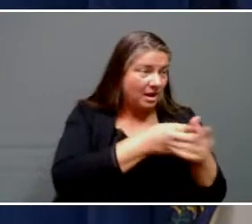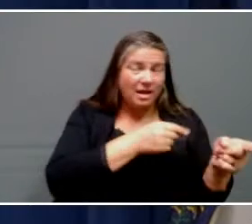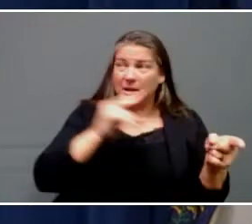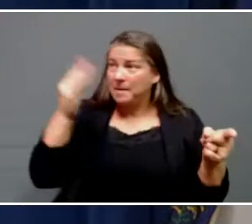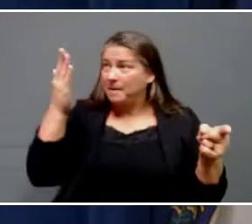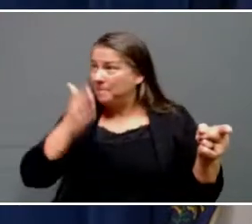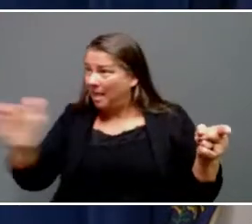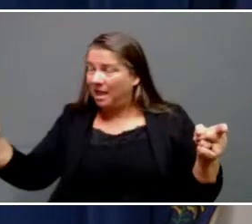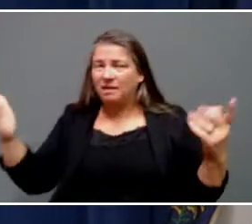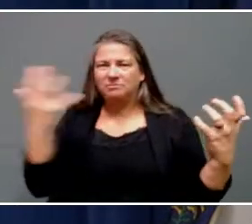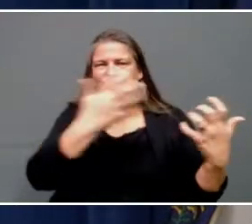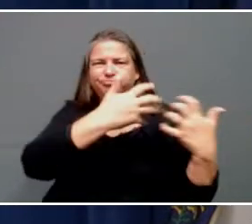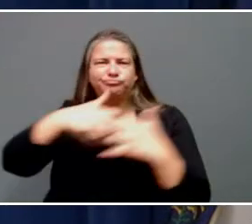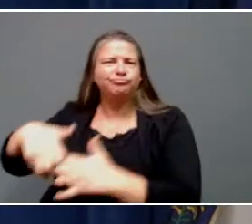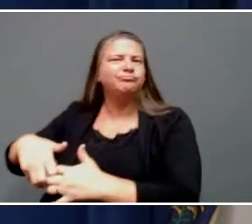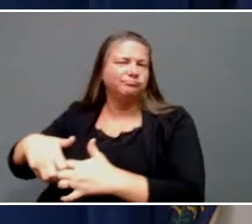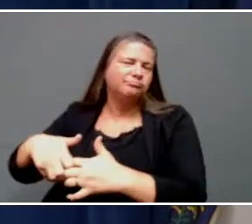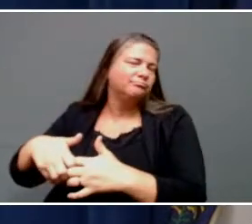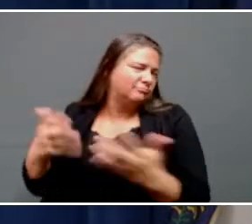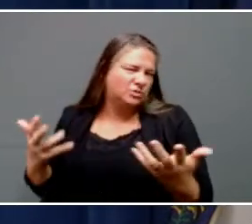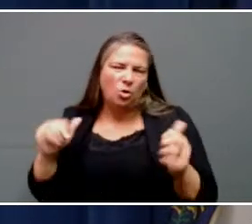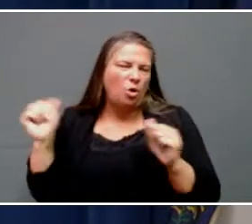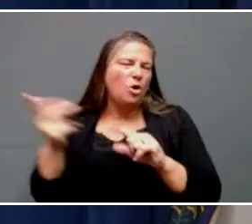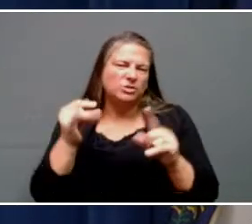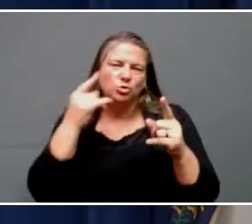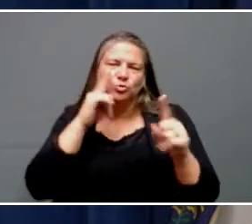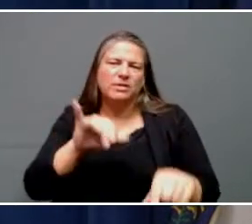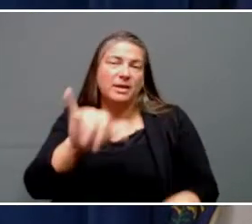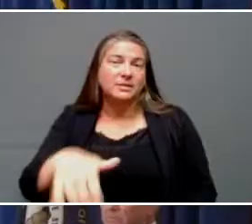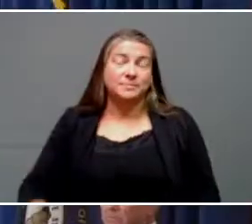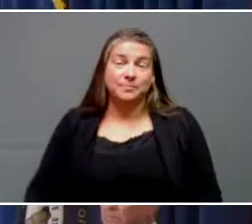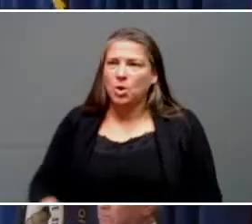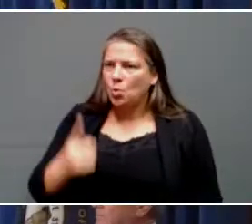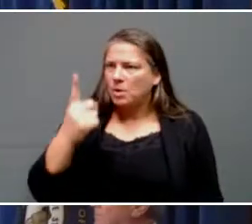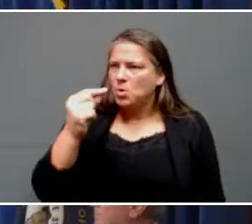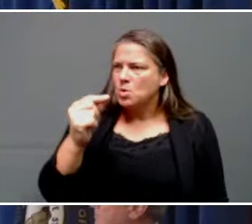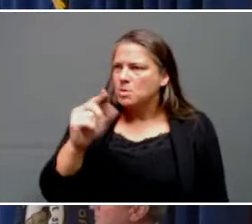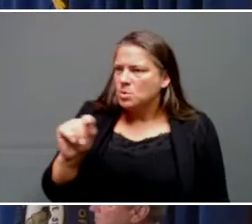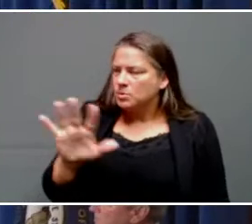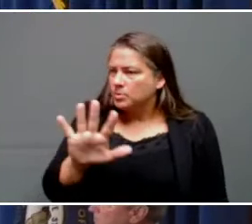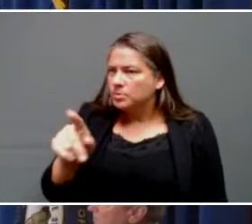So it was it was upon agreement of everybody. All right, one last one. I heard. Yeah.